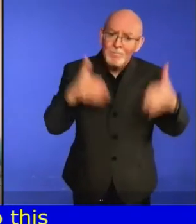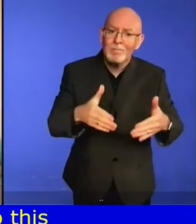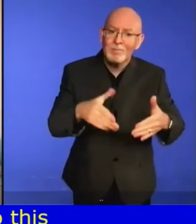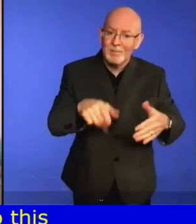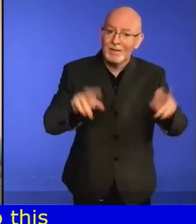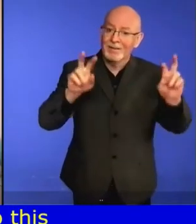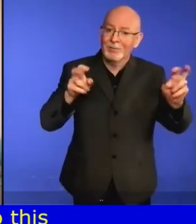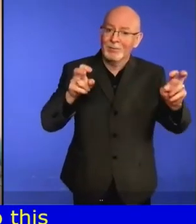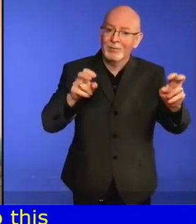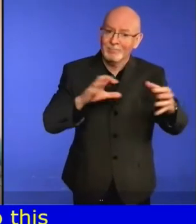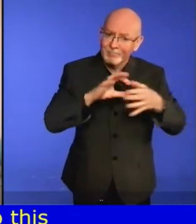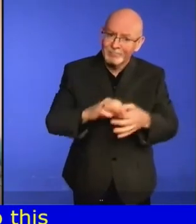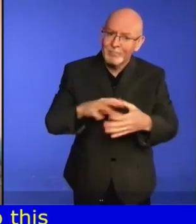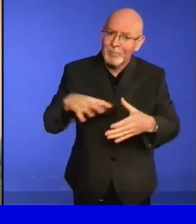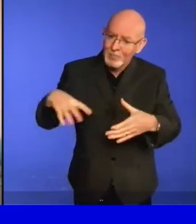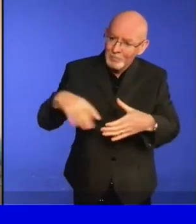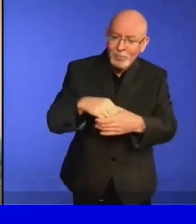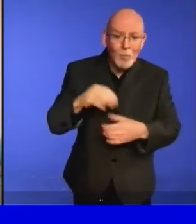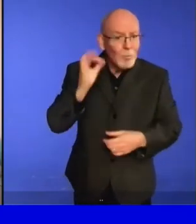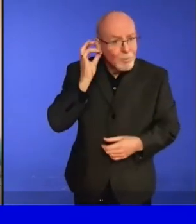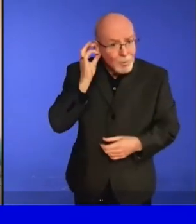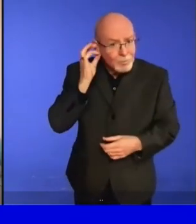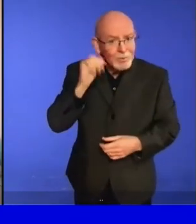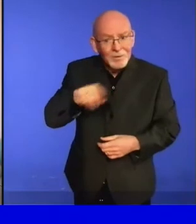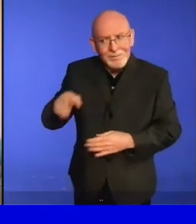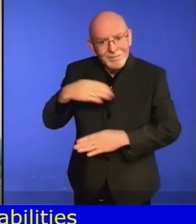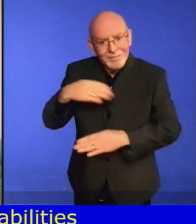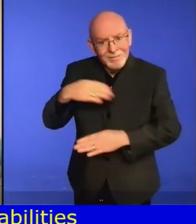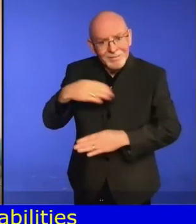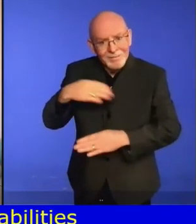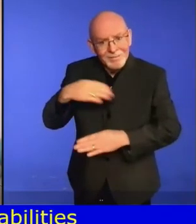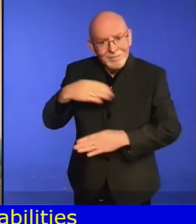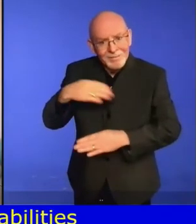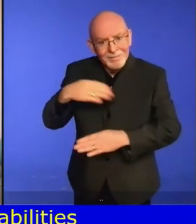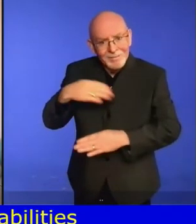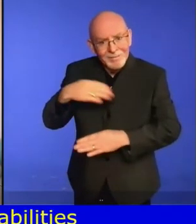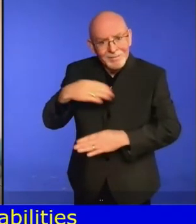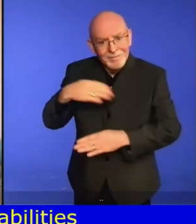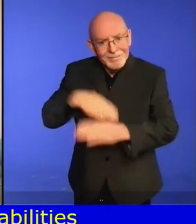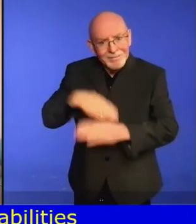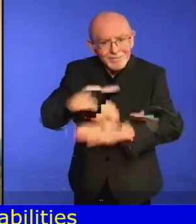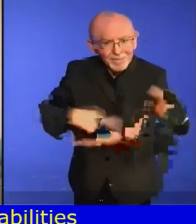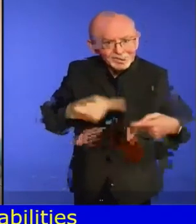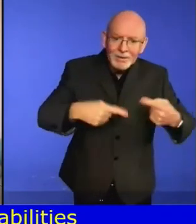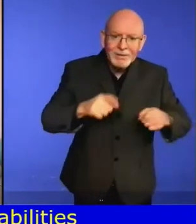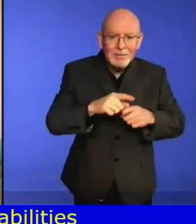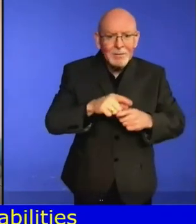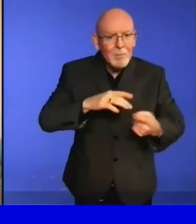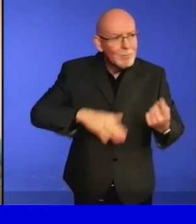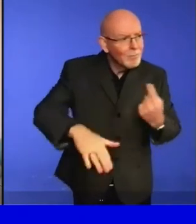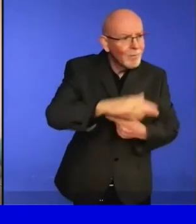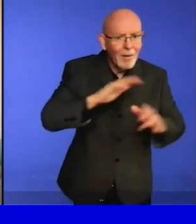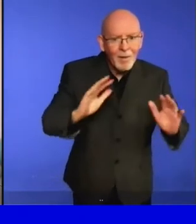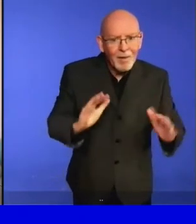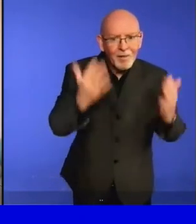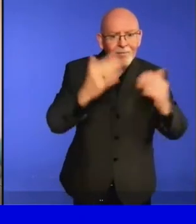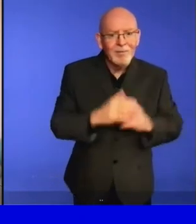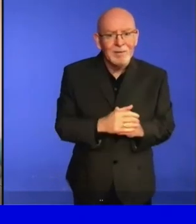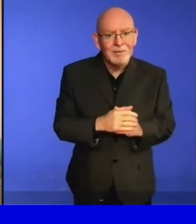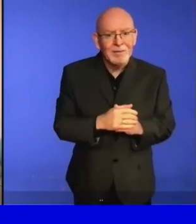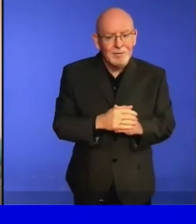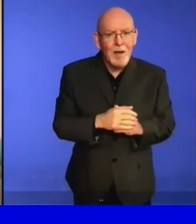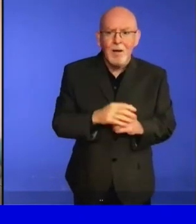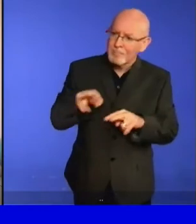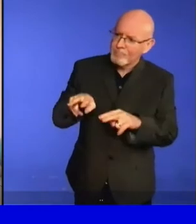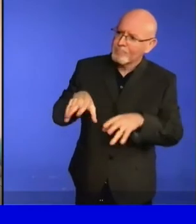rights, in accordance with the General Assembly Resolution on Inclusive Development for and with persons